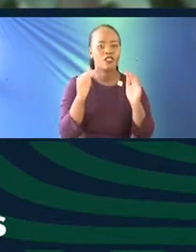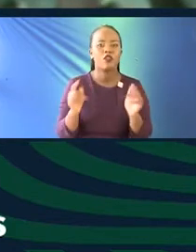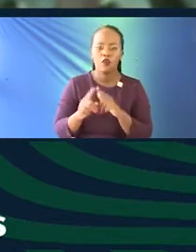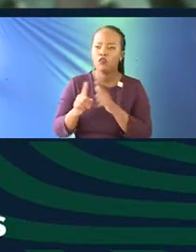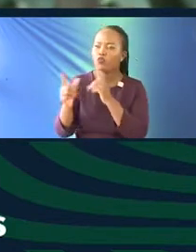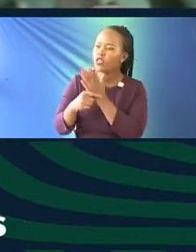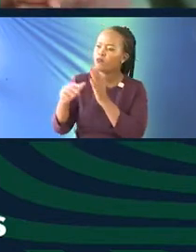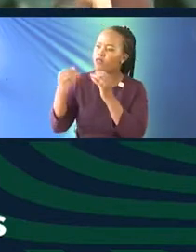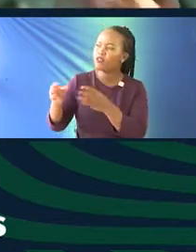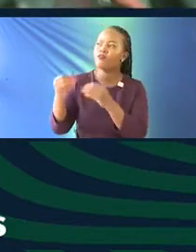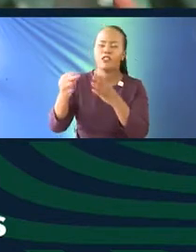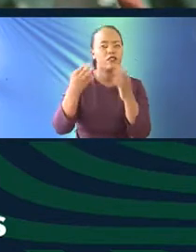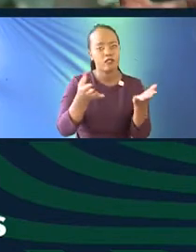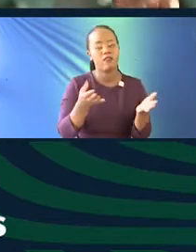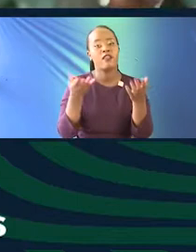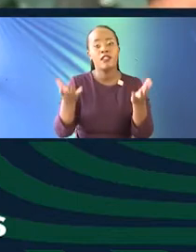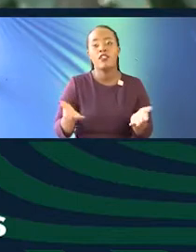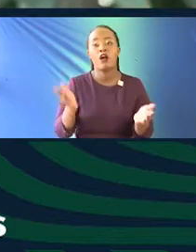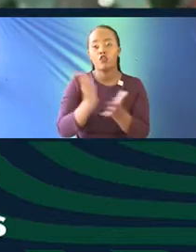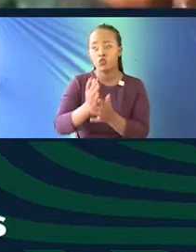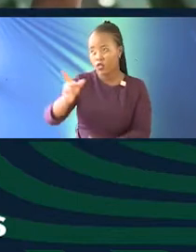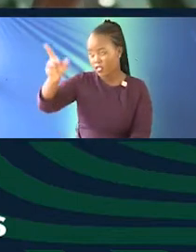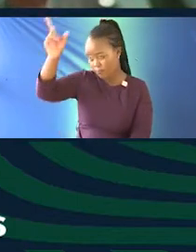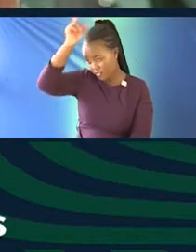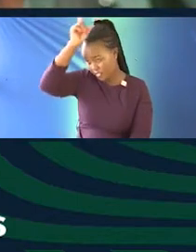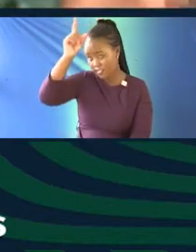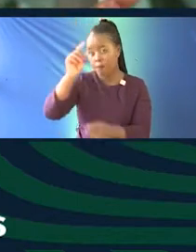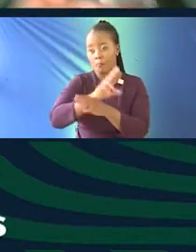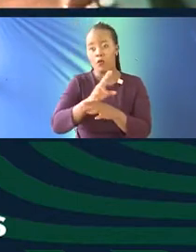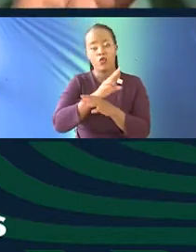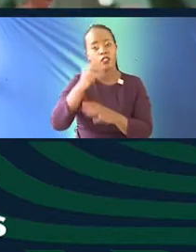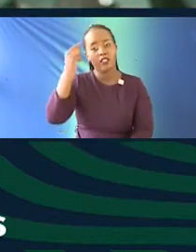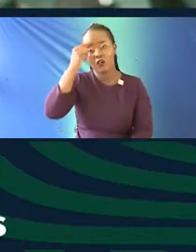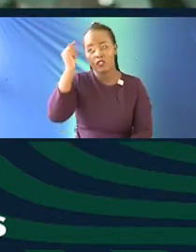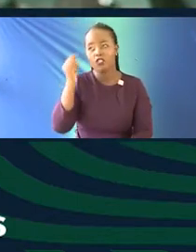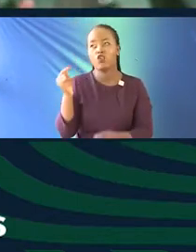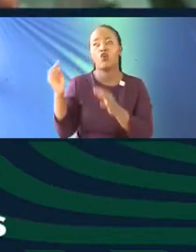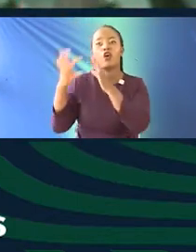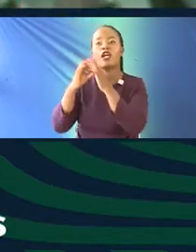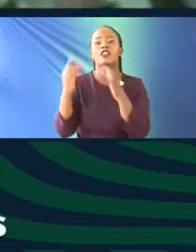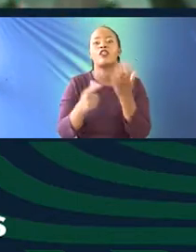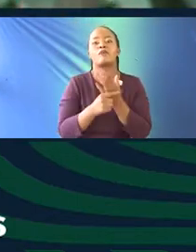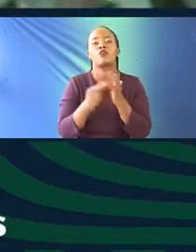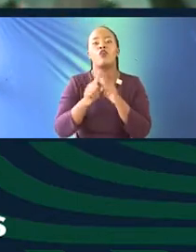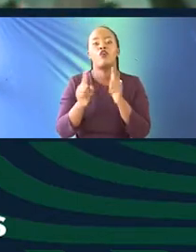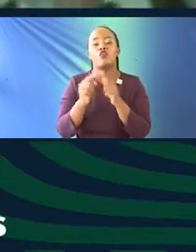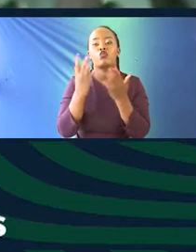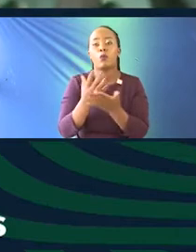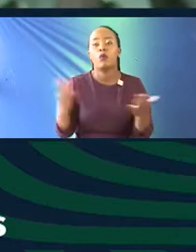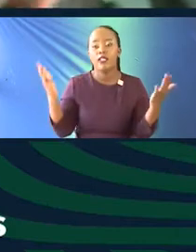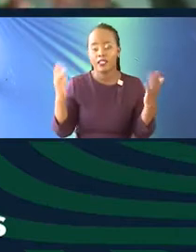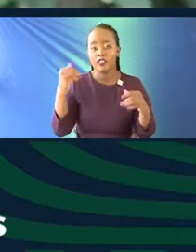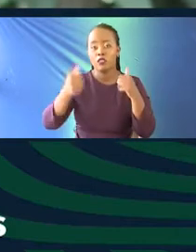as well. So, you can see that in the village, the practice of using the original cultural names, like our product is aroruit,